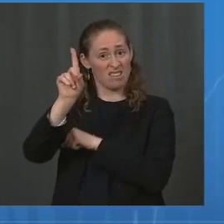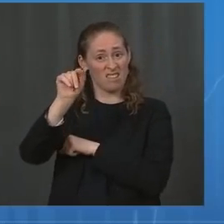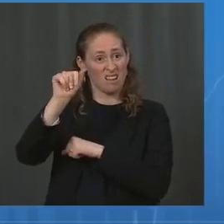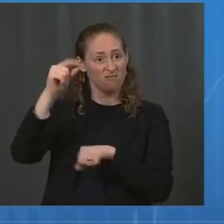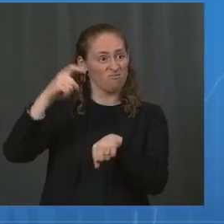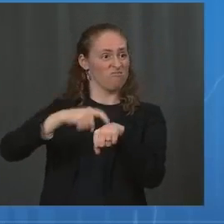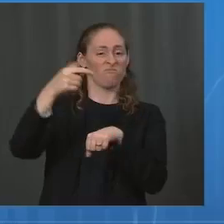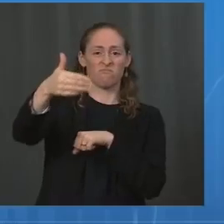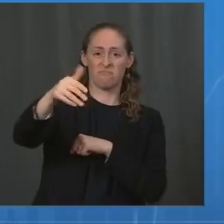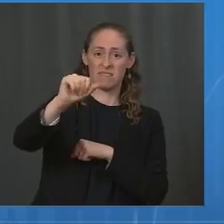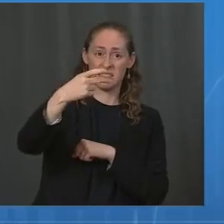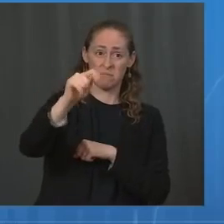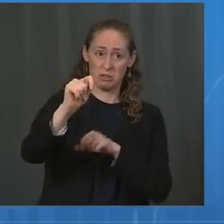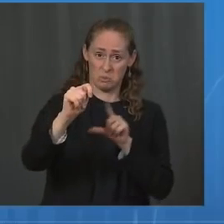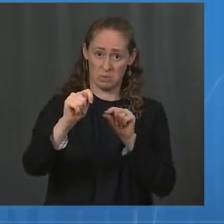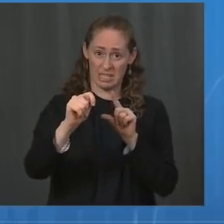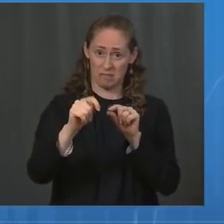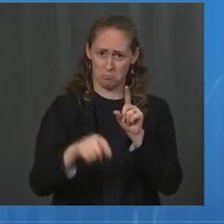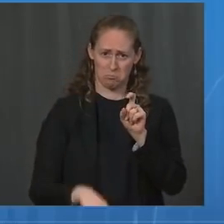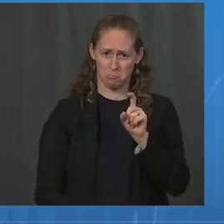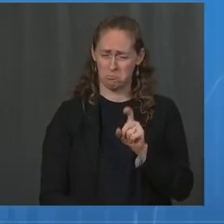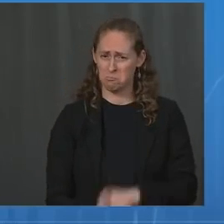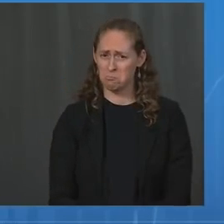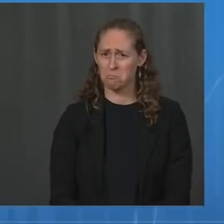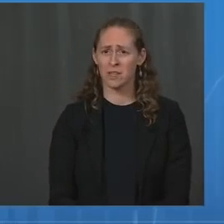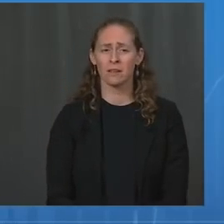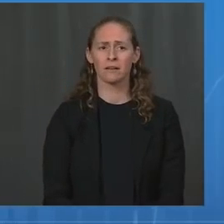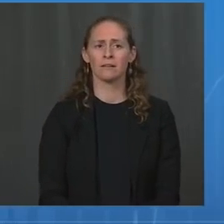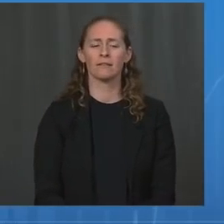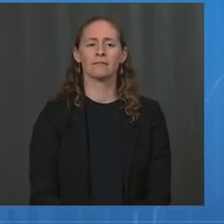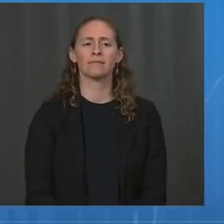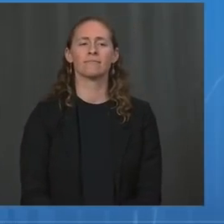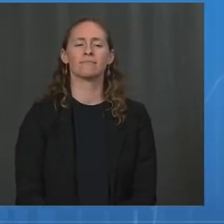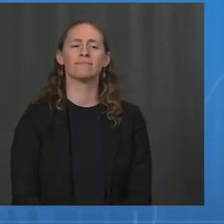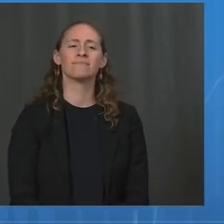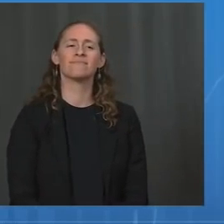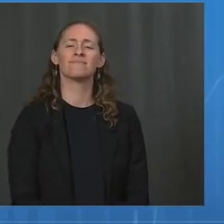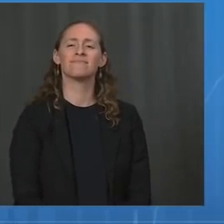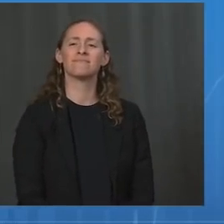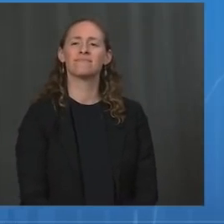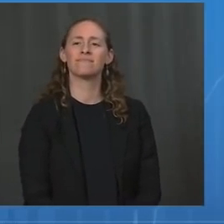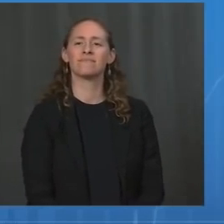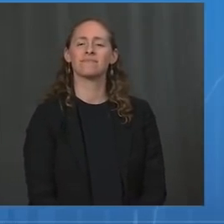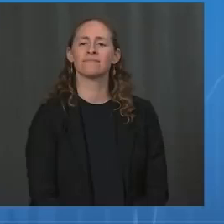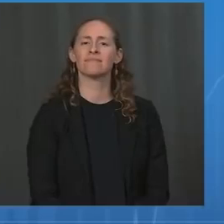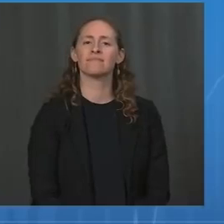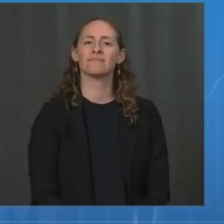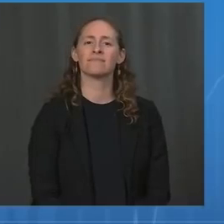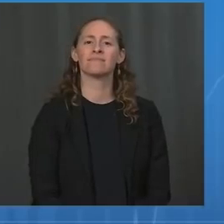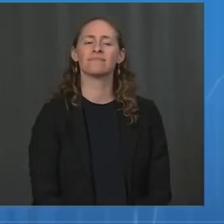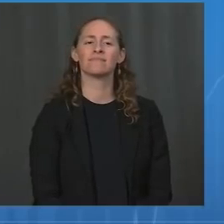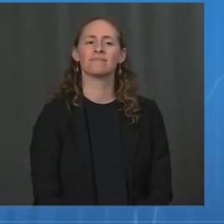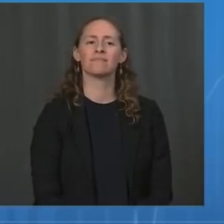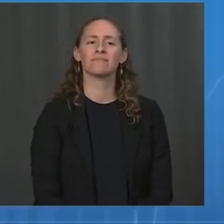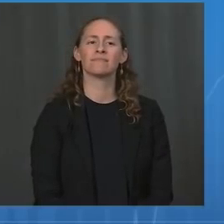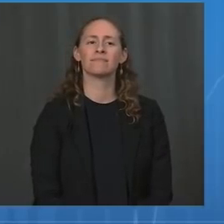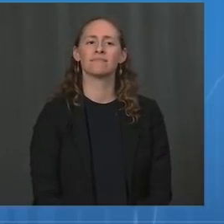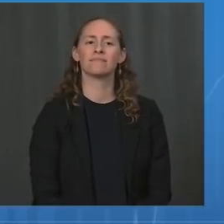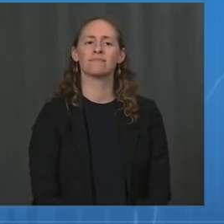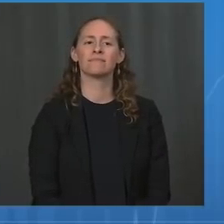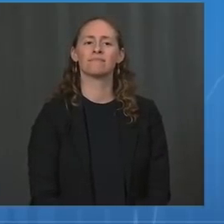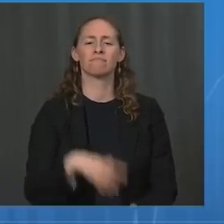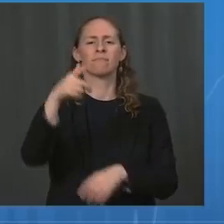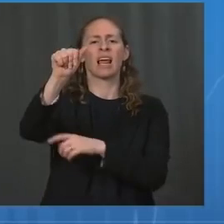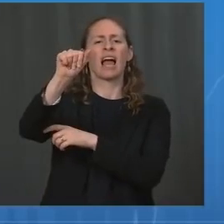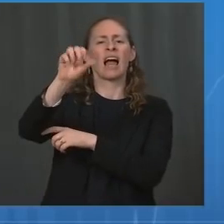Dr. Willisky. Jennifer Dr. Dr. Dr. happy to take that. So we, the ACIP reviewed data yesterday, that was the